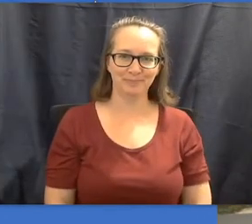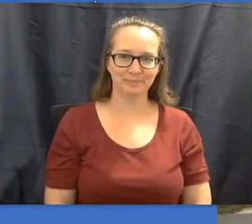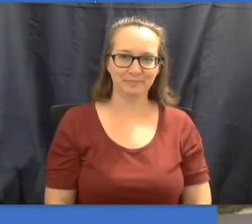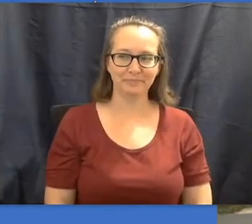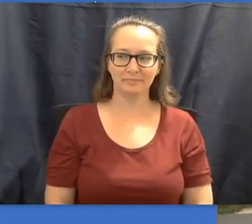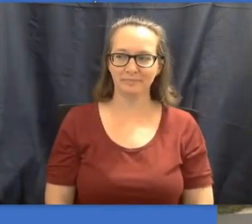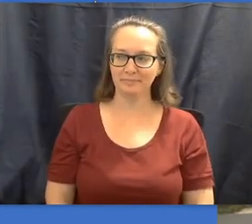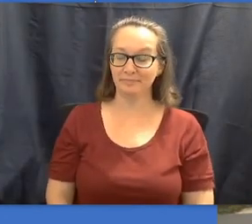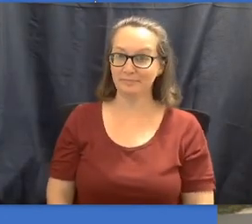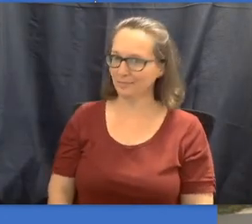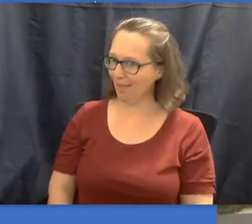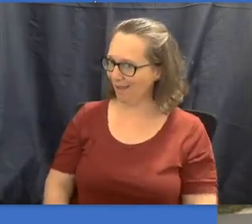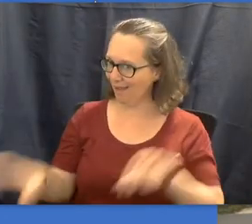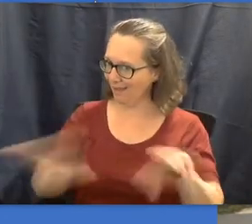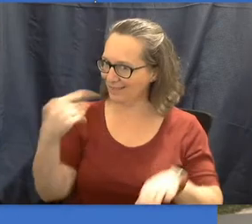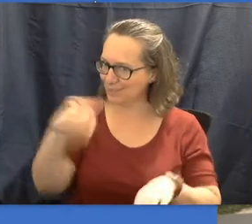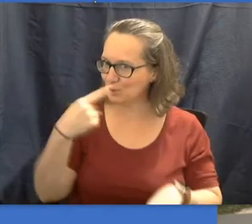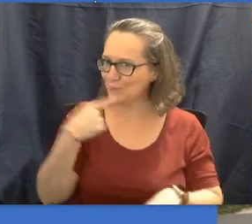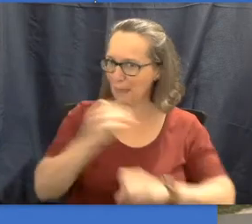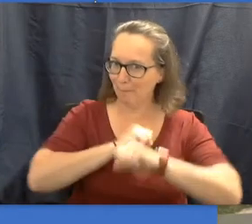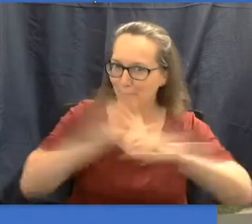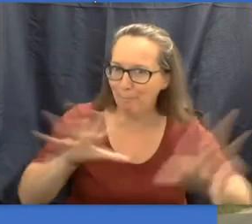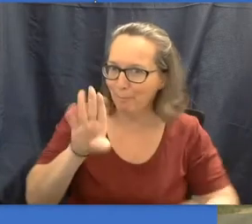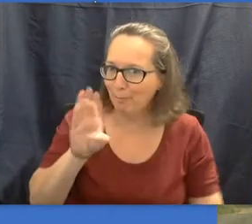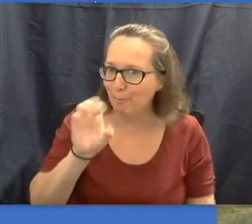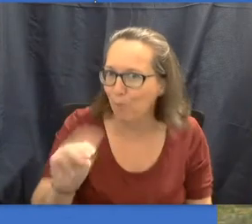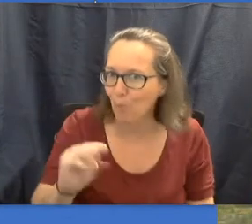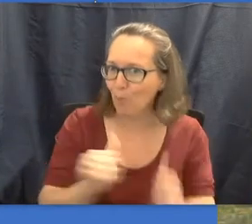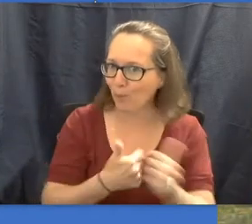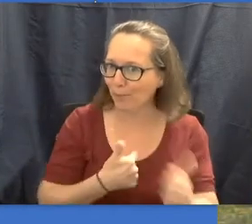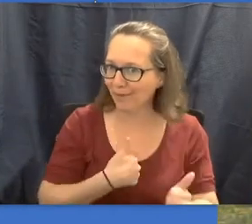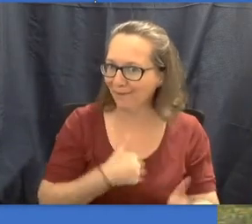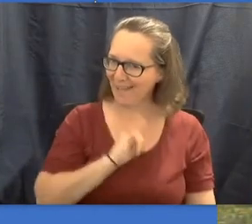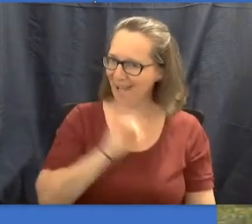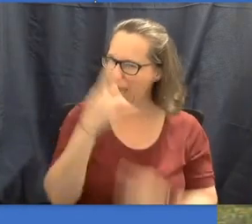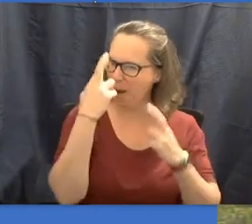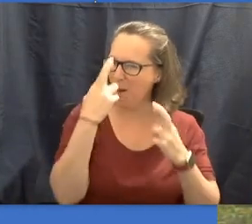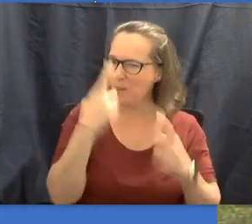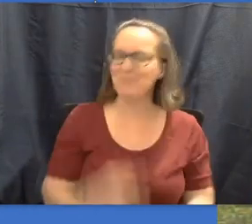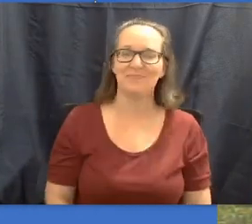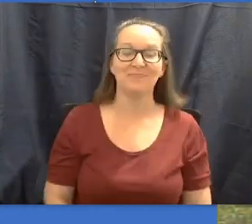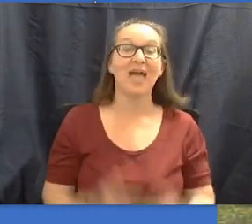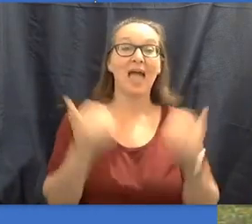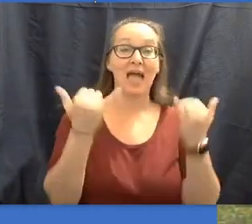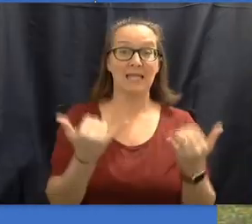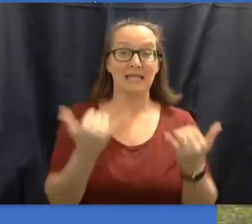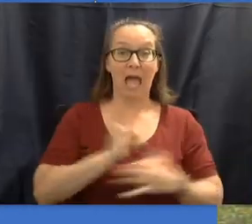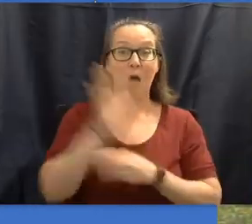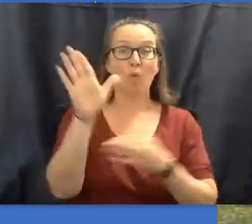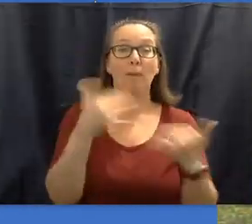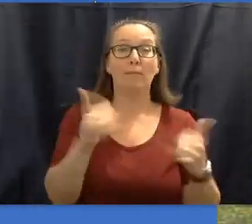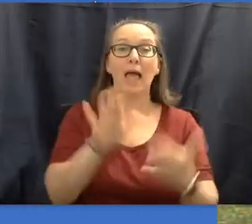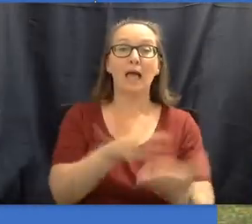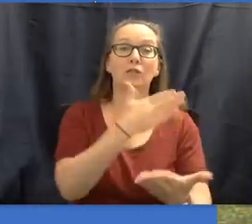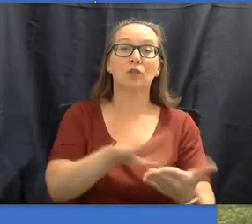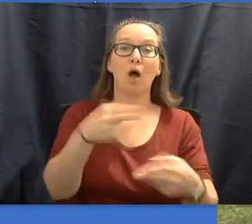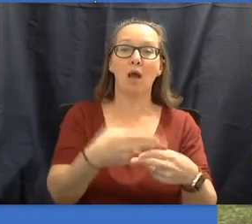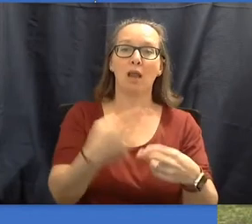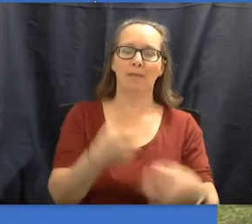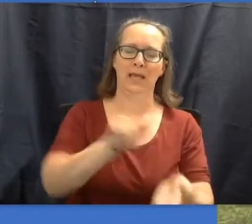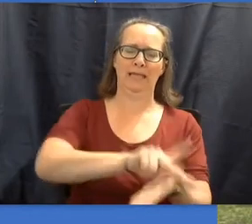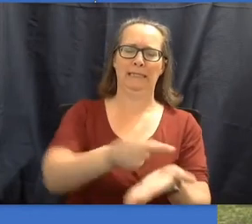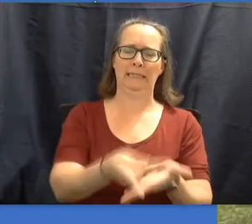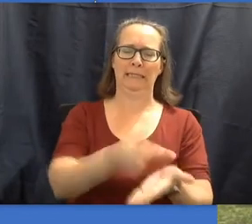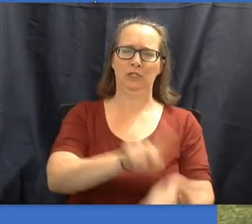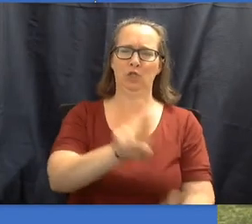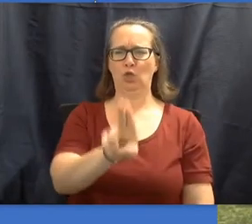boom did you say boom with me i hope you did okay now i'm gonna play a song called the kitchen utensils by a